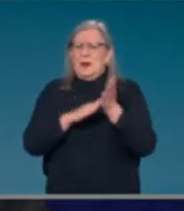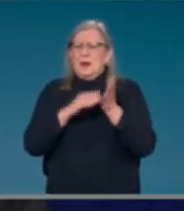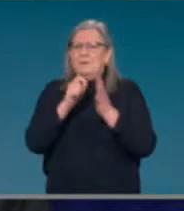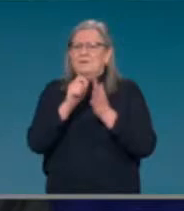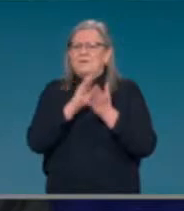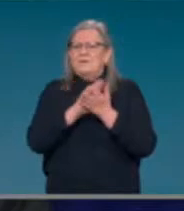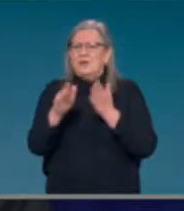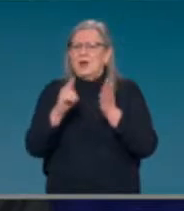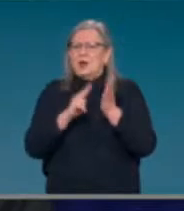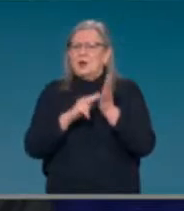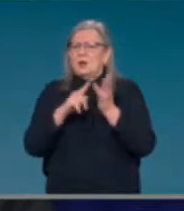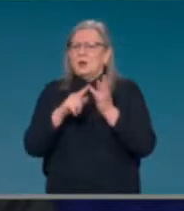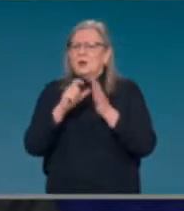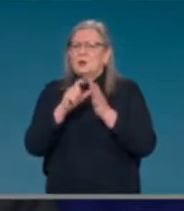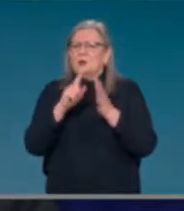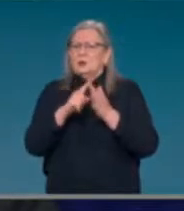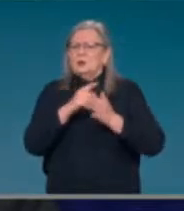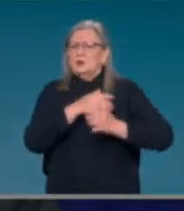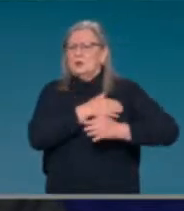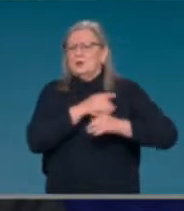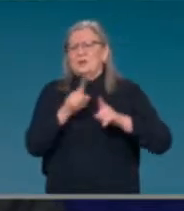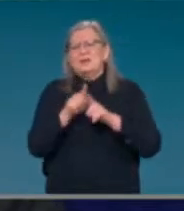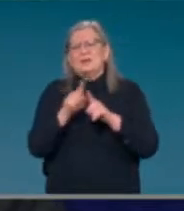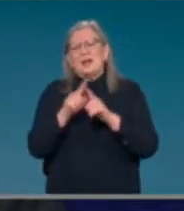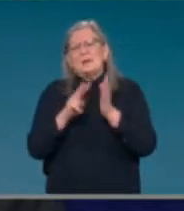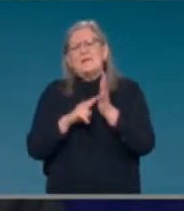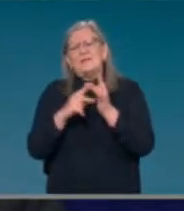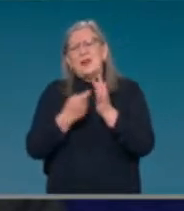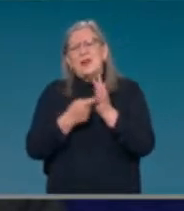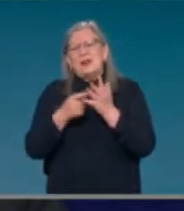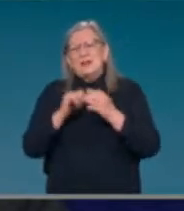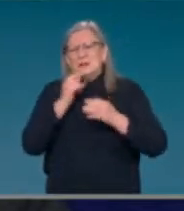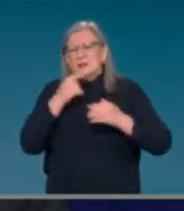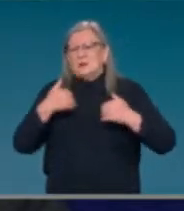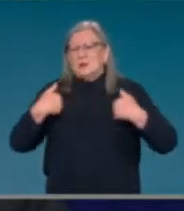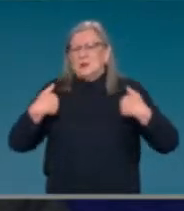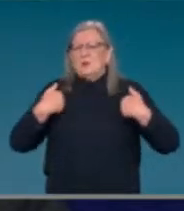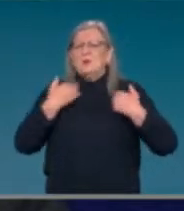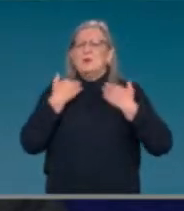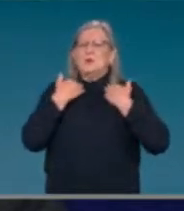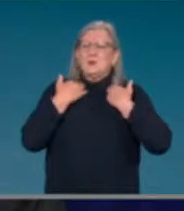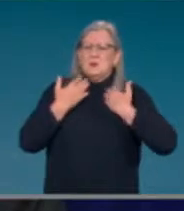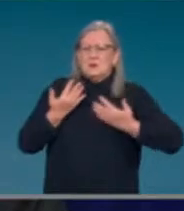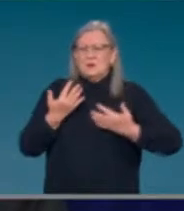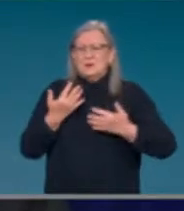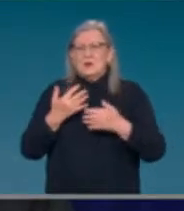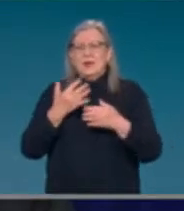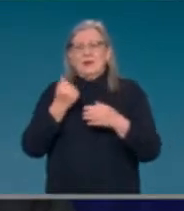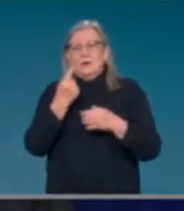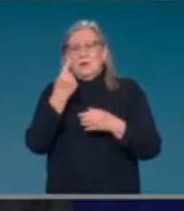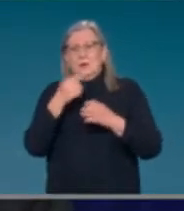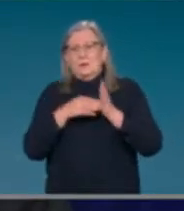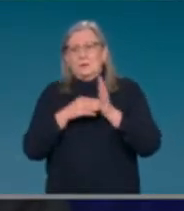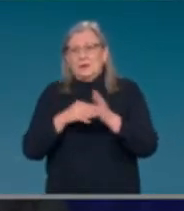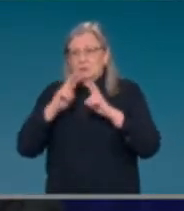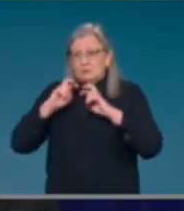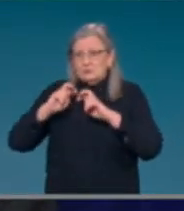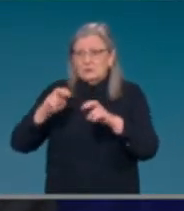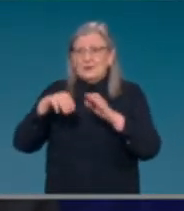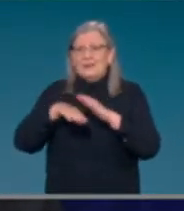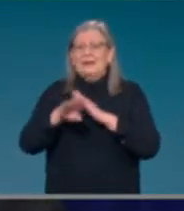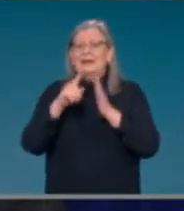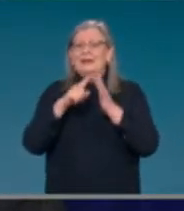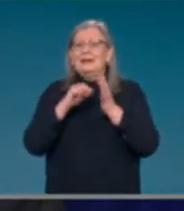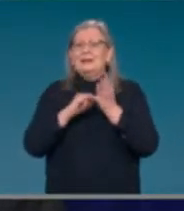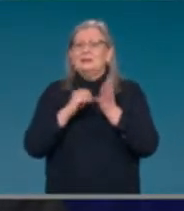days. There was a big study done in Israel of over a million people that showed, especially those over 60, their chance